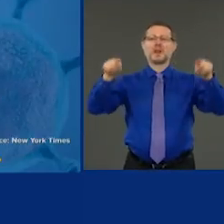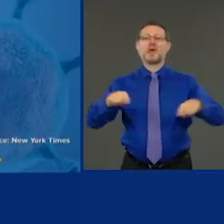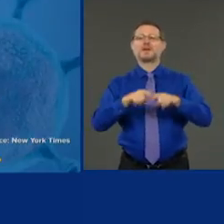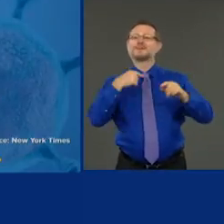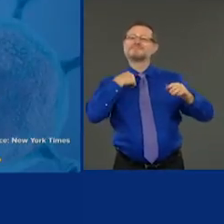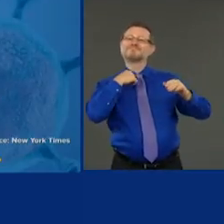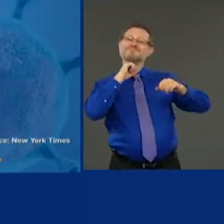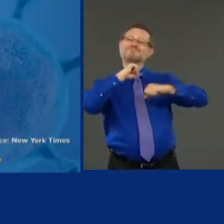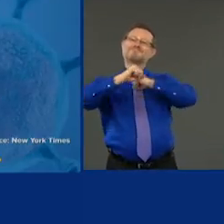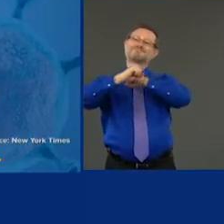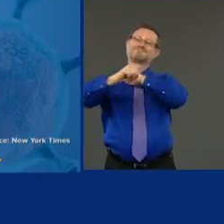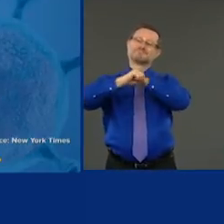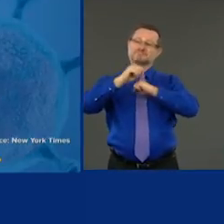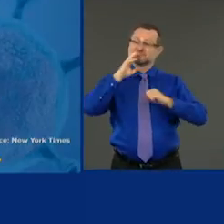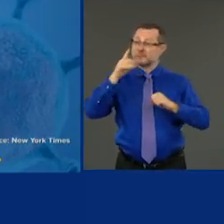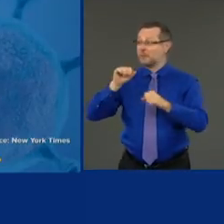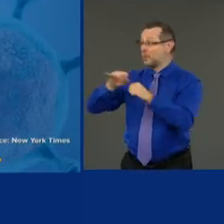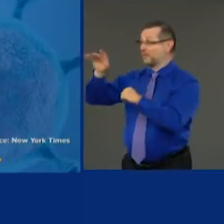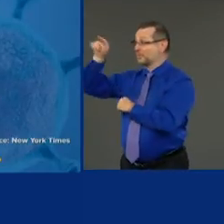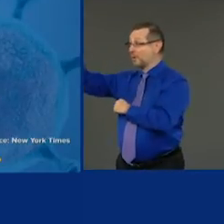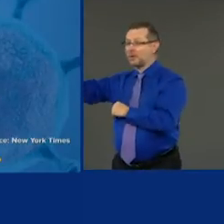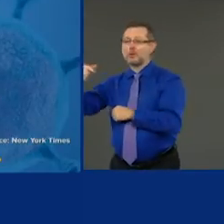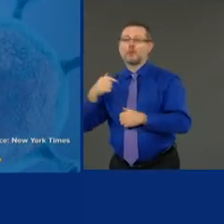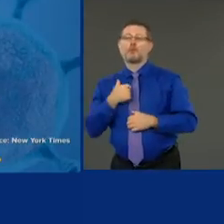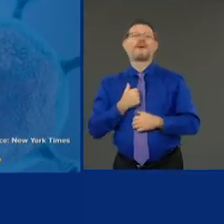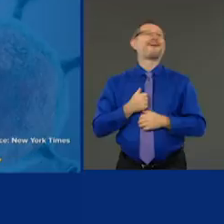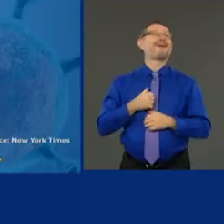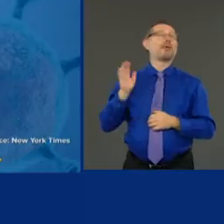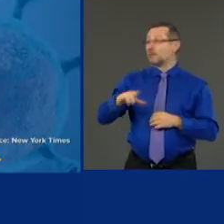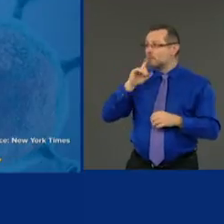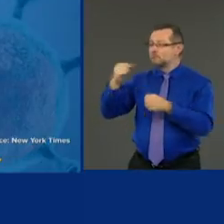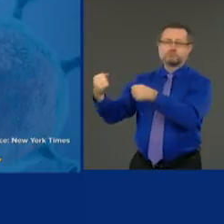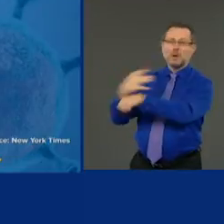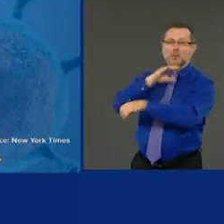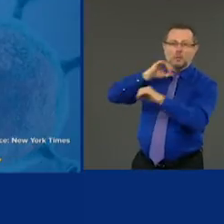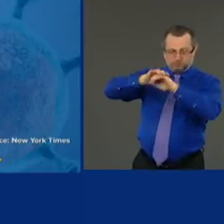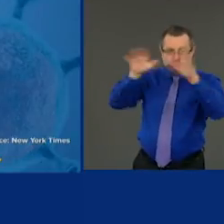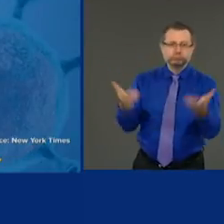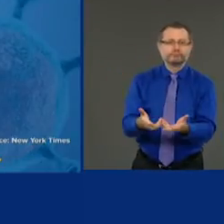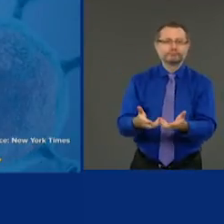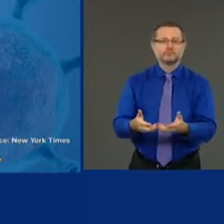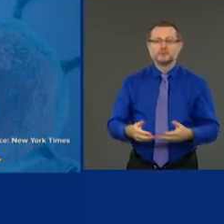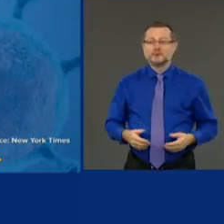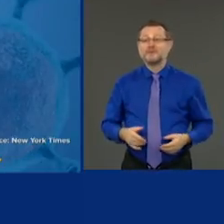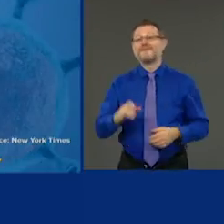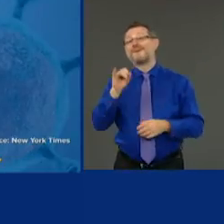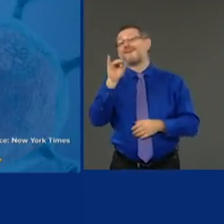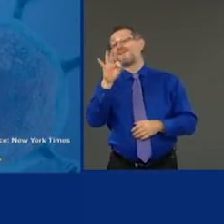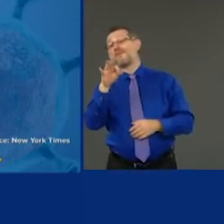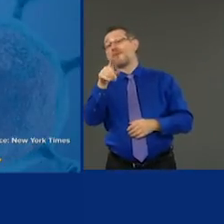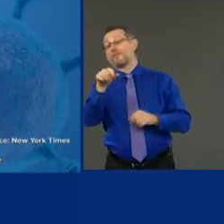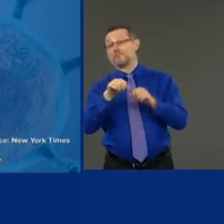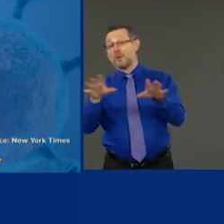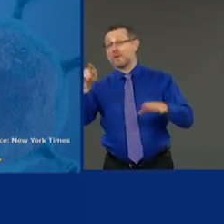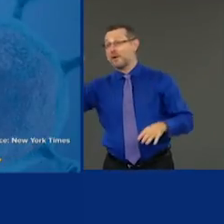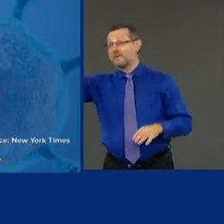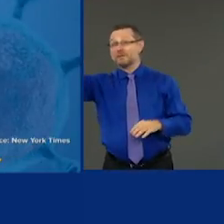we have a real challenge and a real threat because those people come to New York.